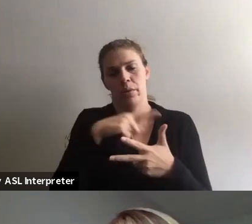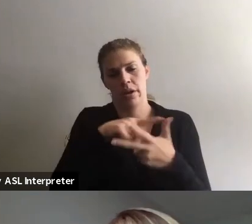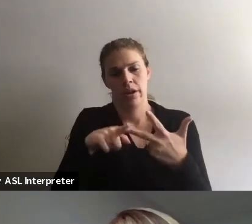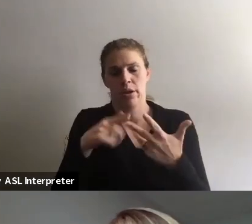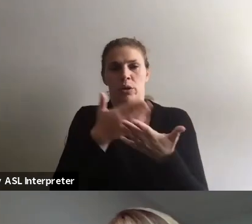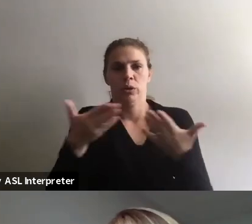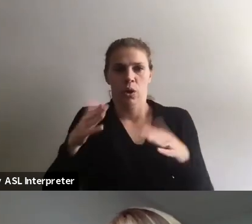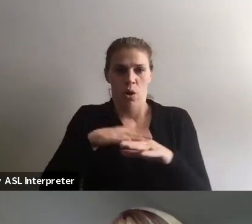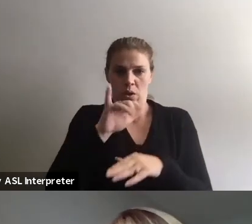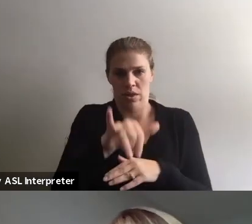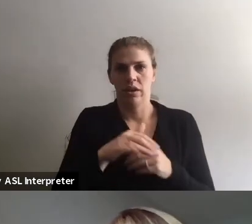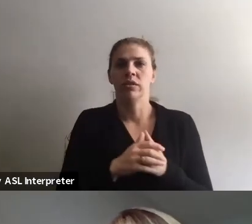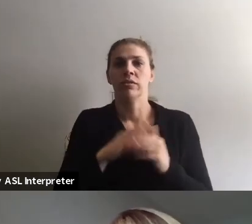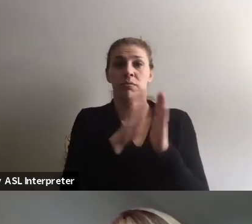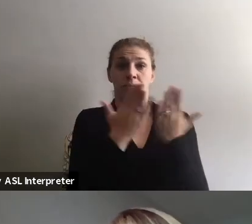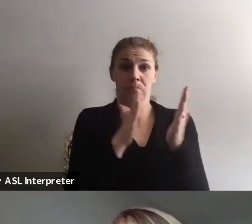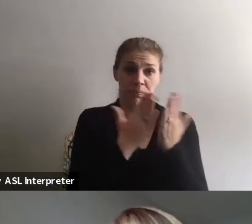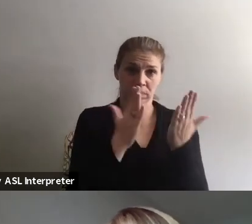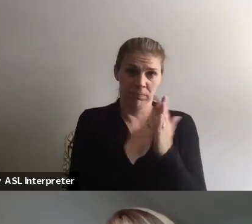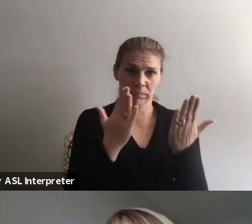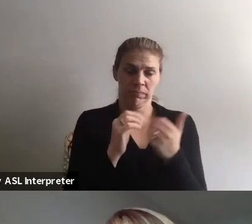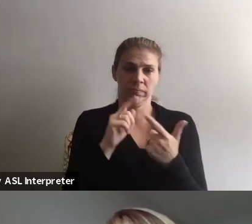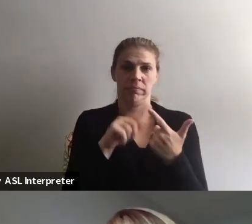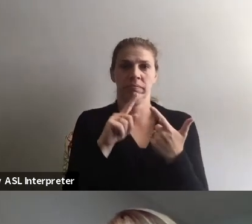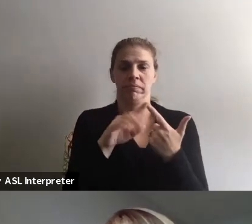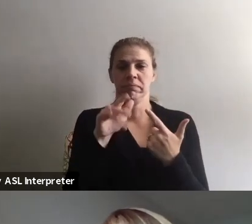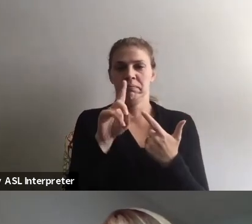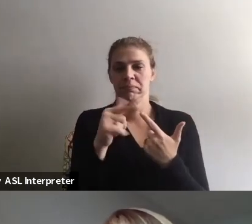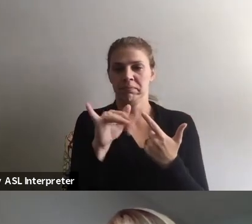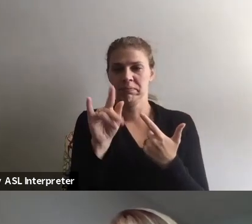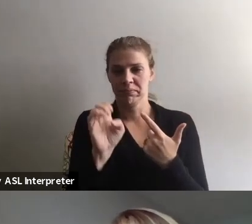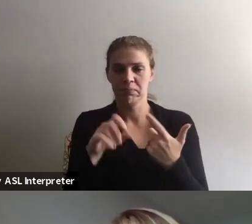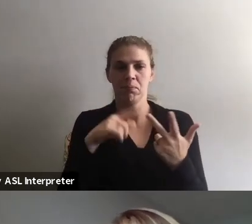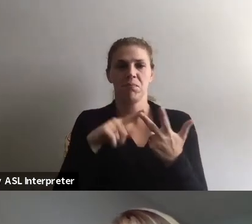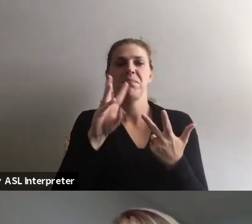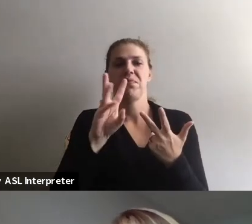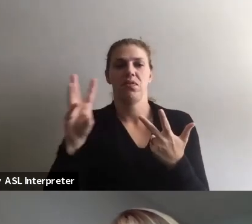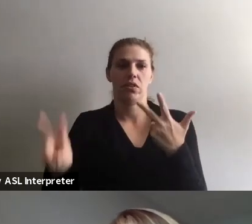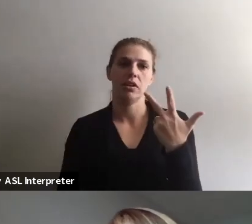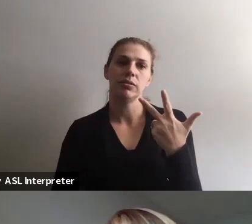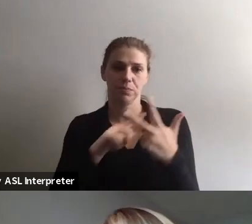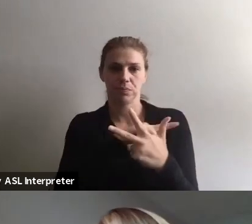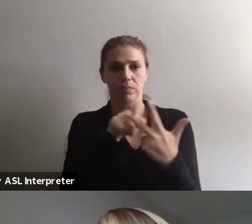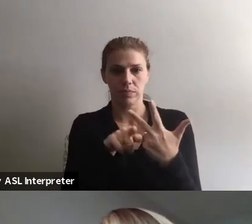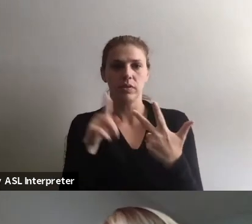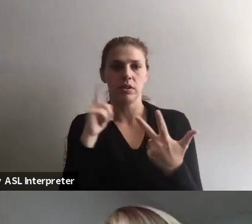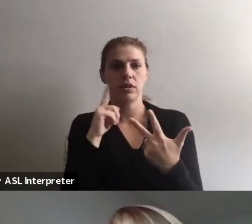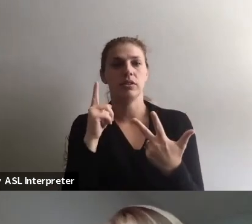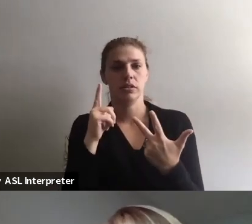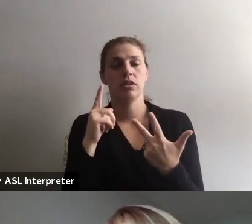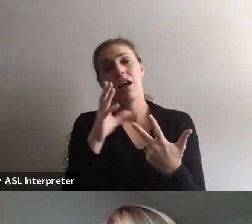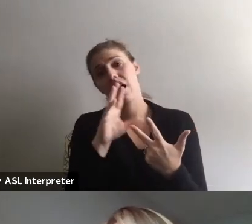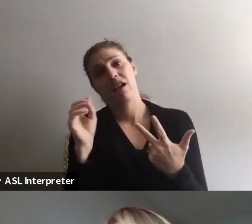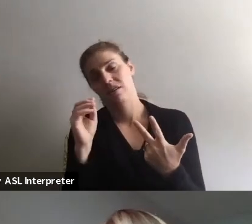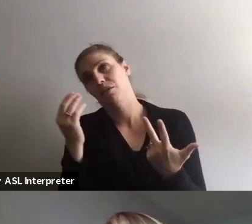resources on there. that book, um, the field guide, and then a website, um, that I think, and goodness